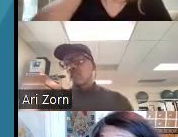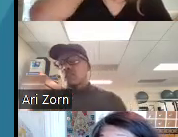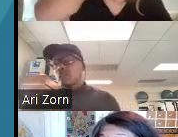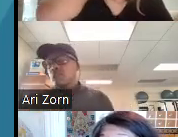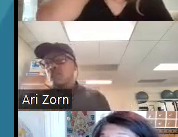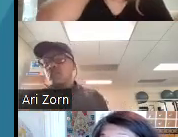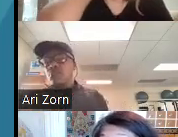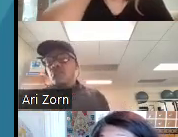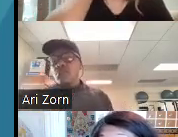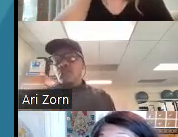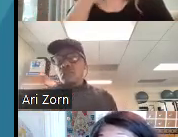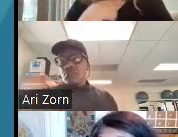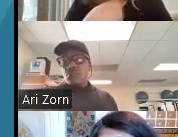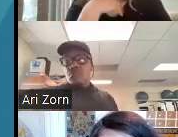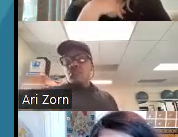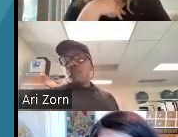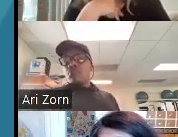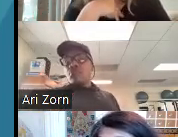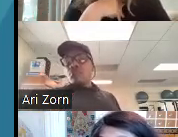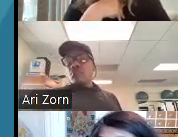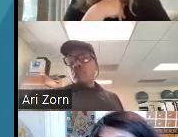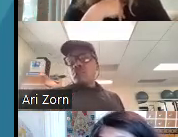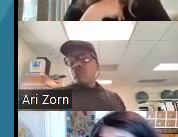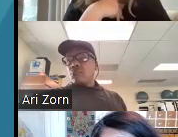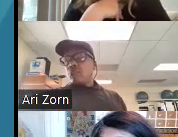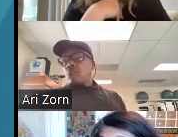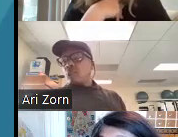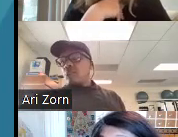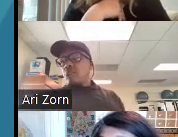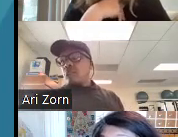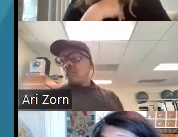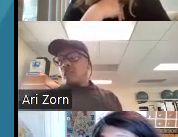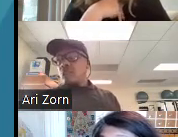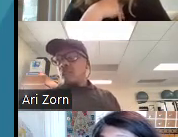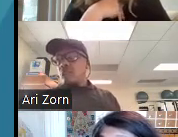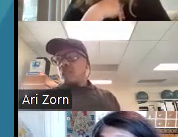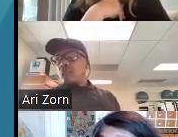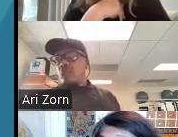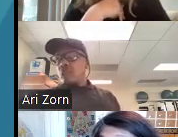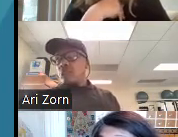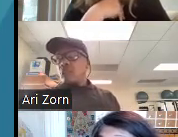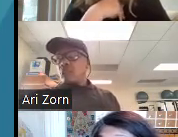lands, and on tribal lands, such as hunting, fishing, and other activities?